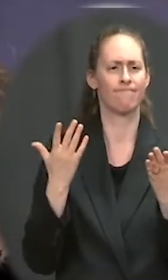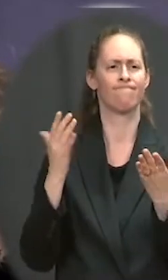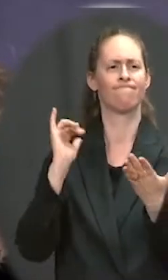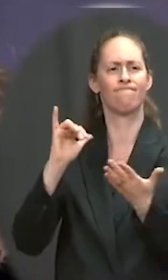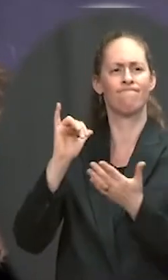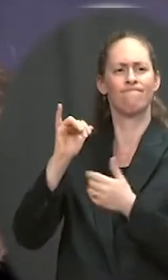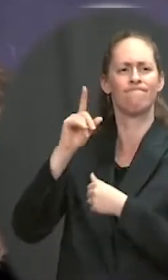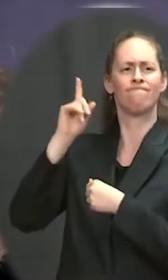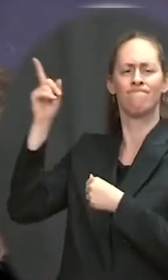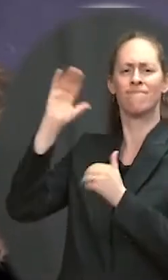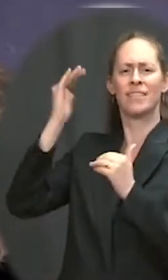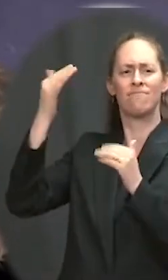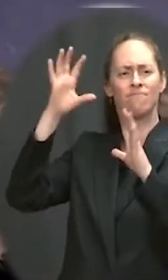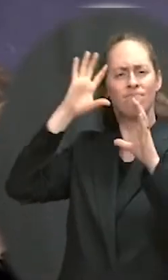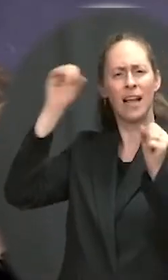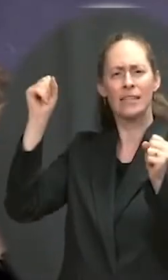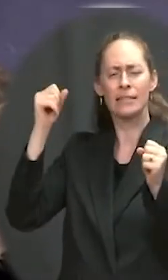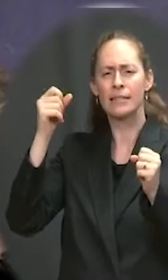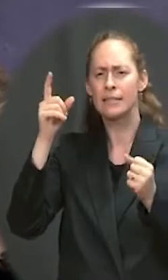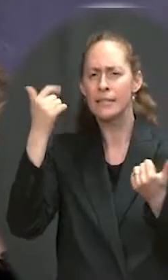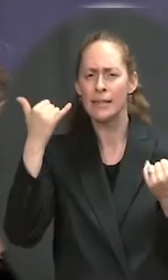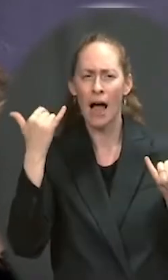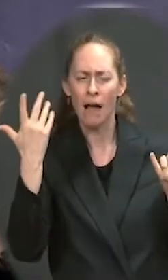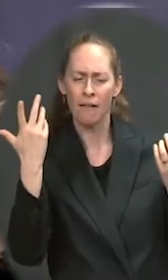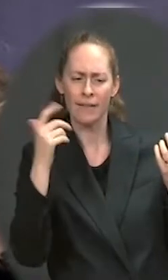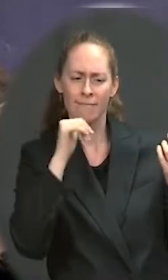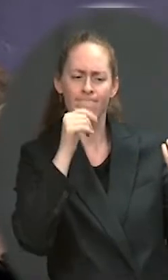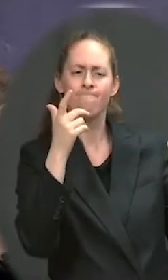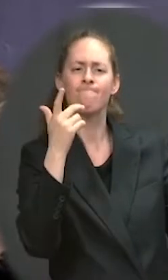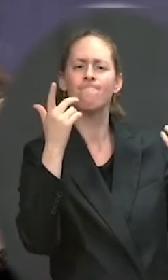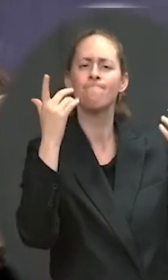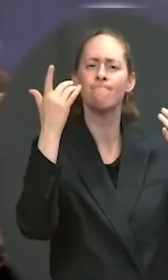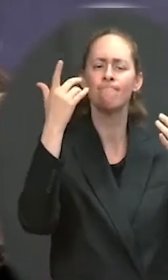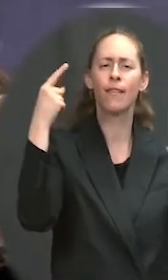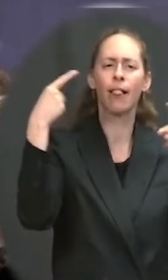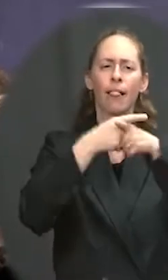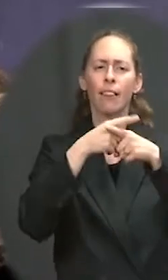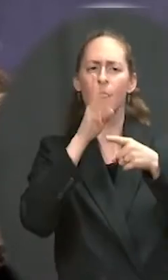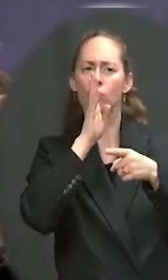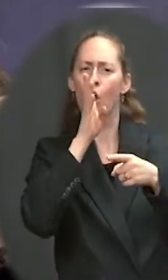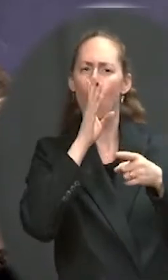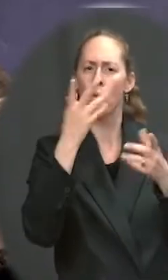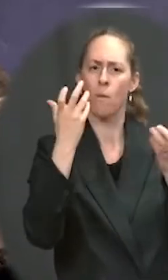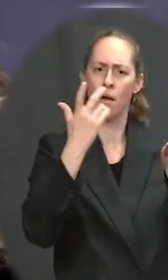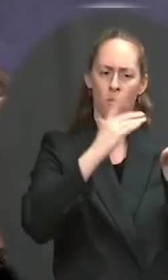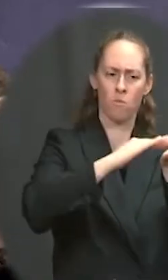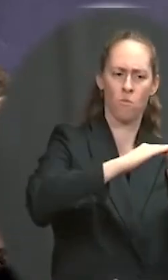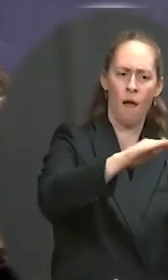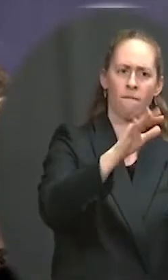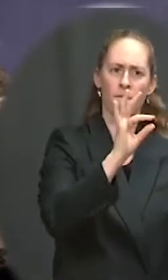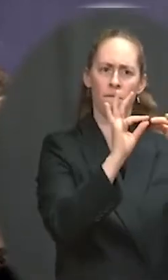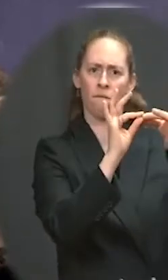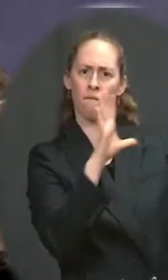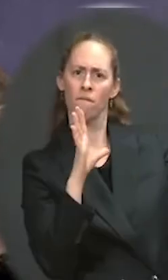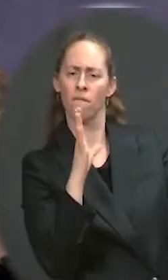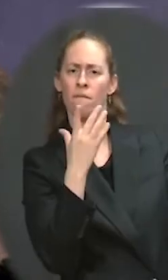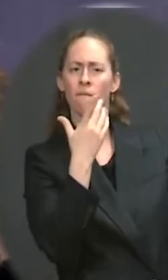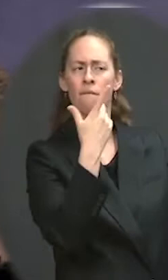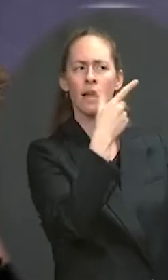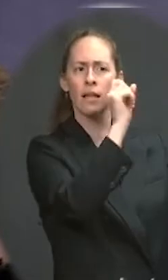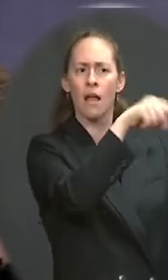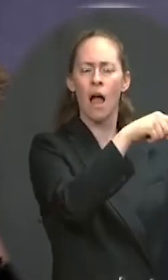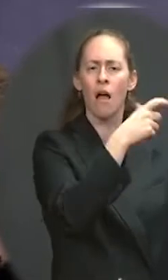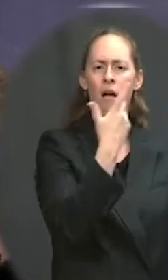really walk us through what your perspective is on this and why? So, there are so many people in